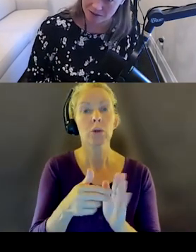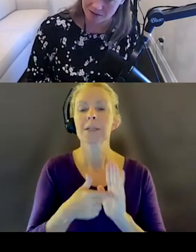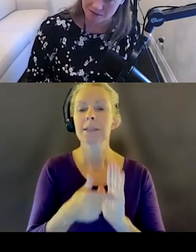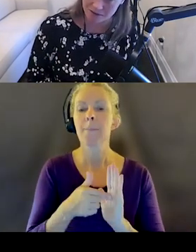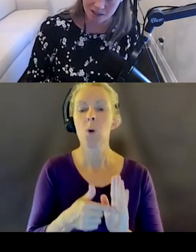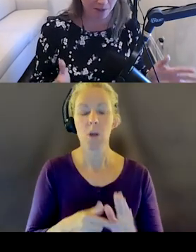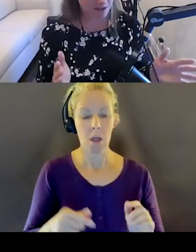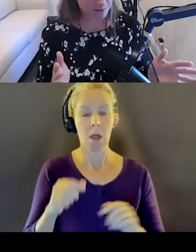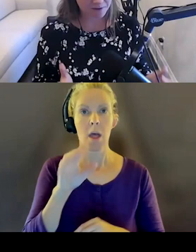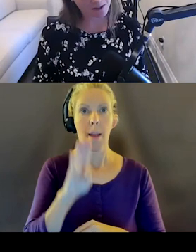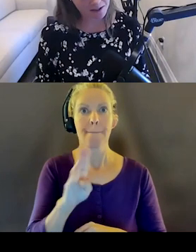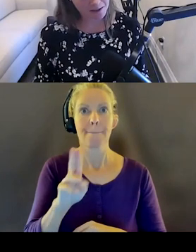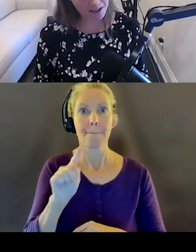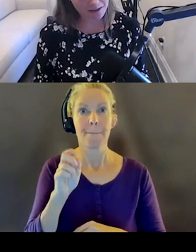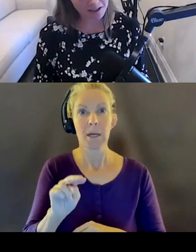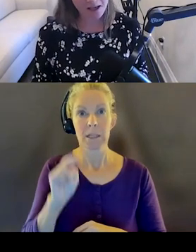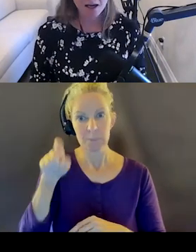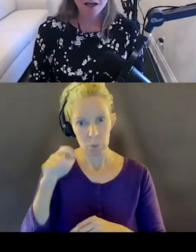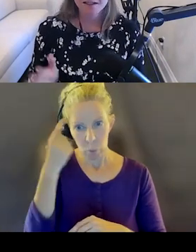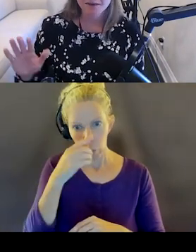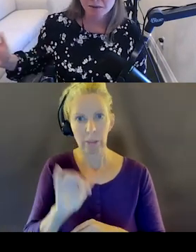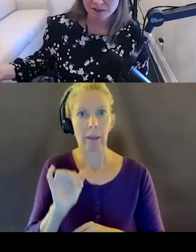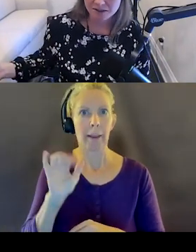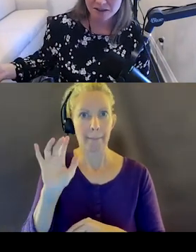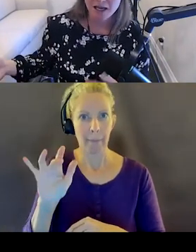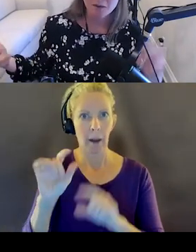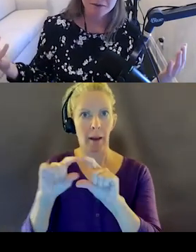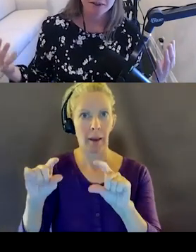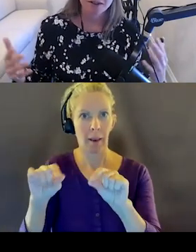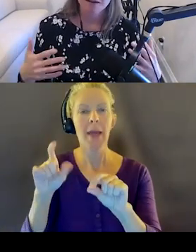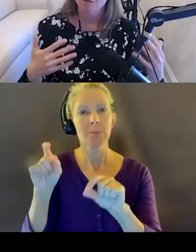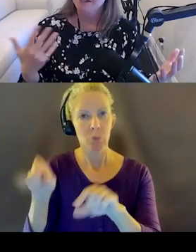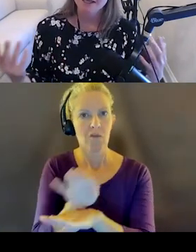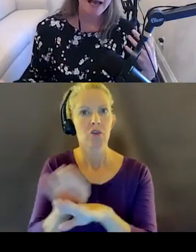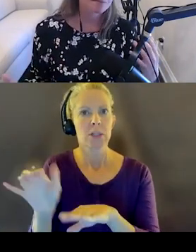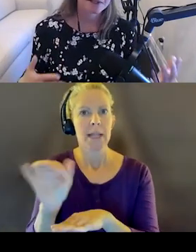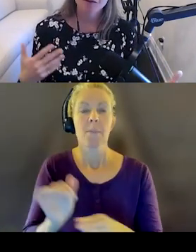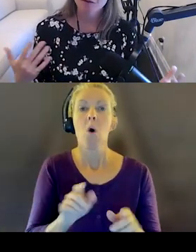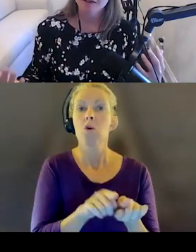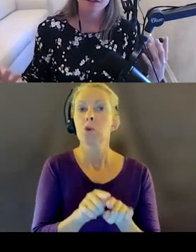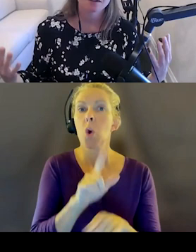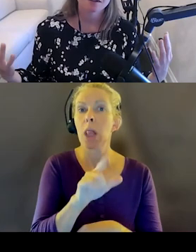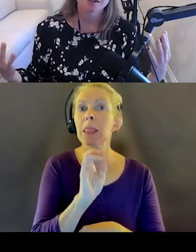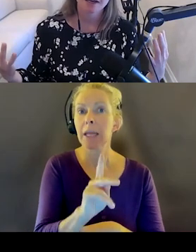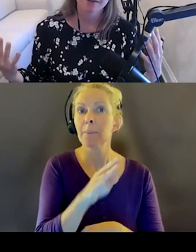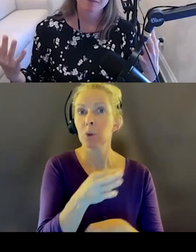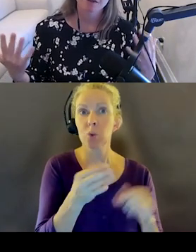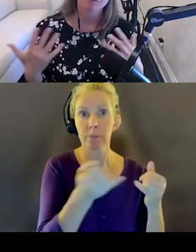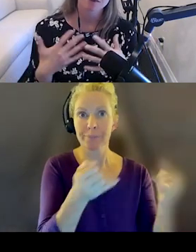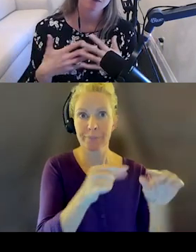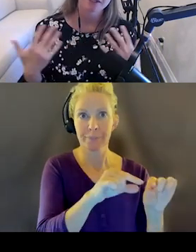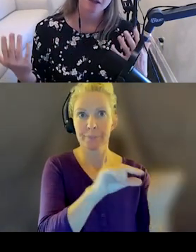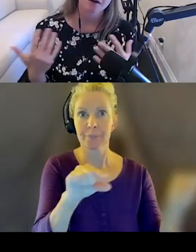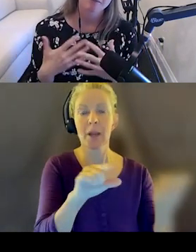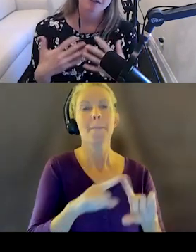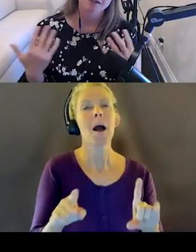look like a button and a button is supposed to function like a button. Same thing with links. However, what's happened over the years is that there's been